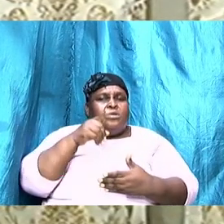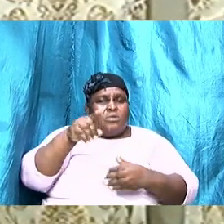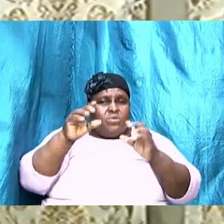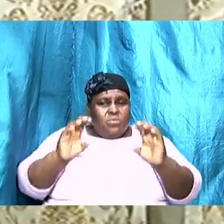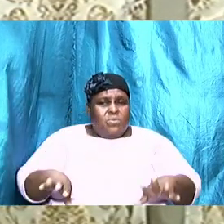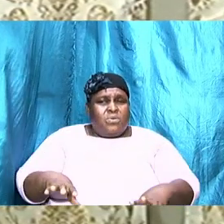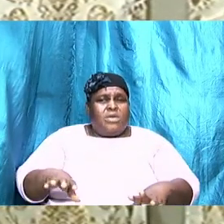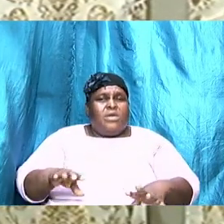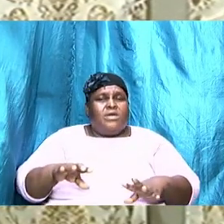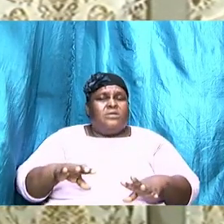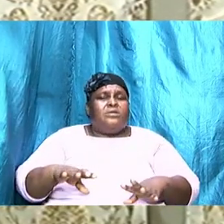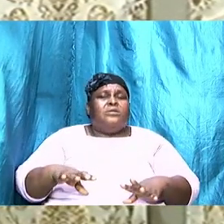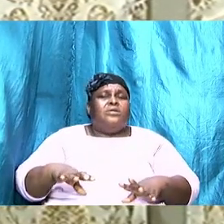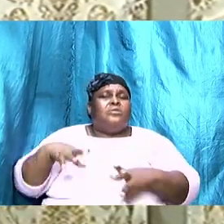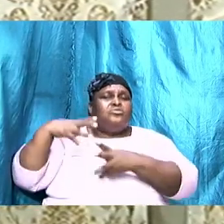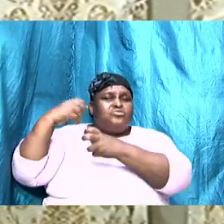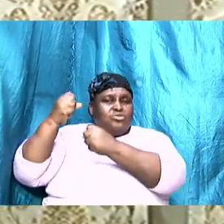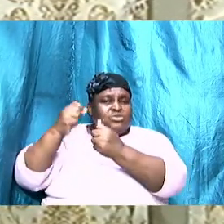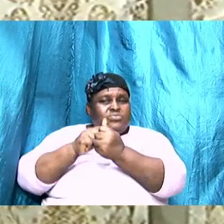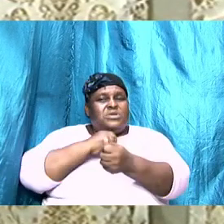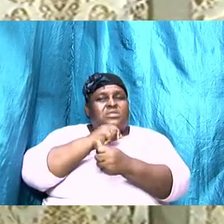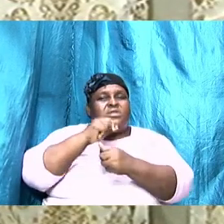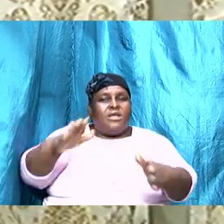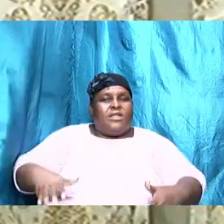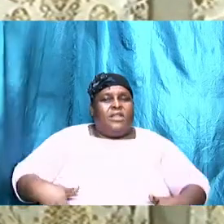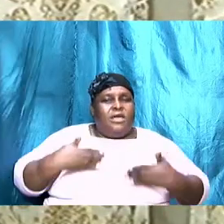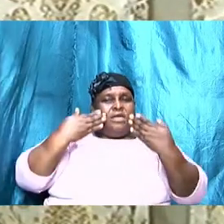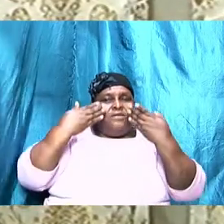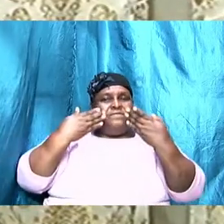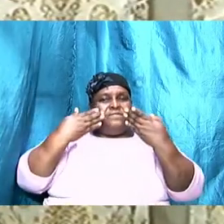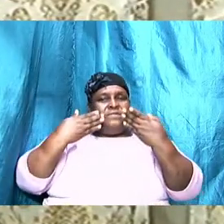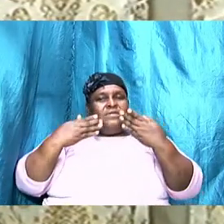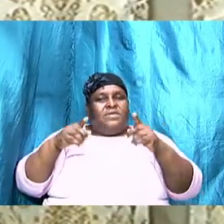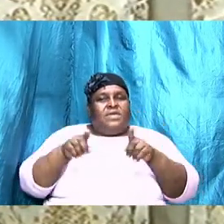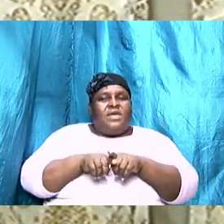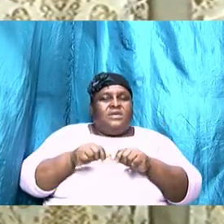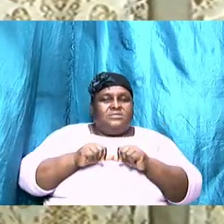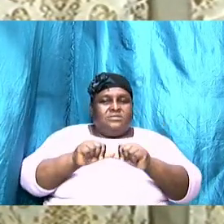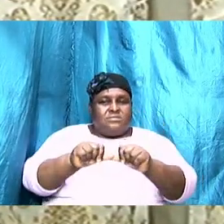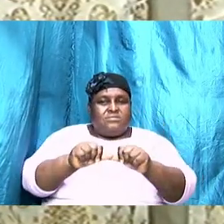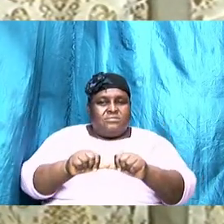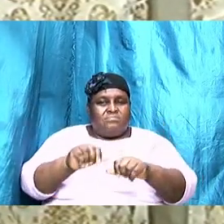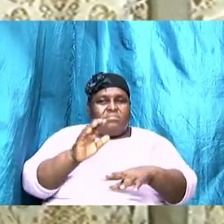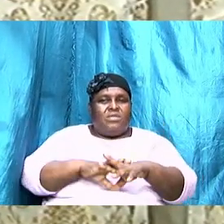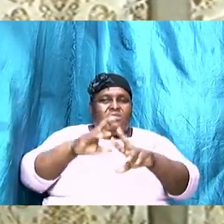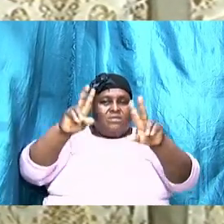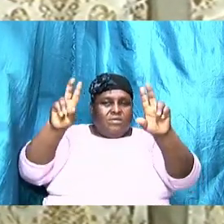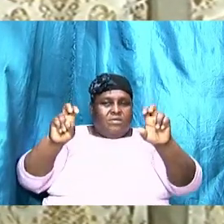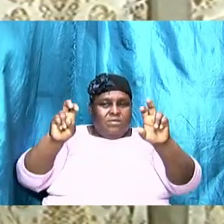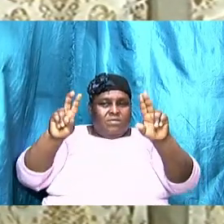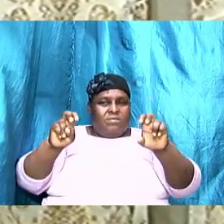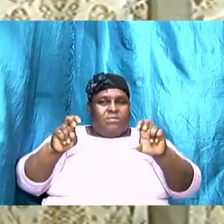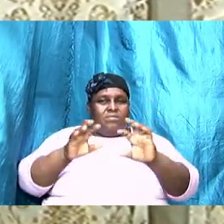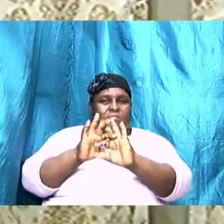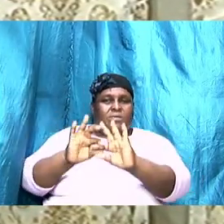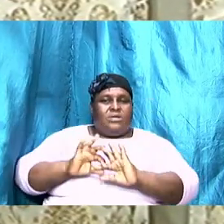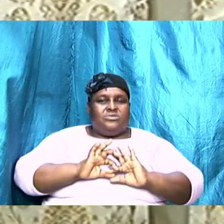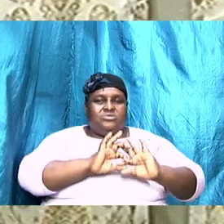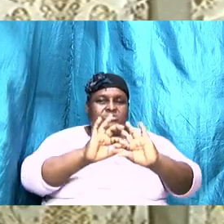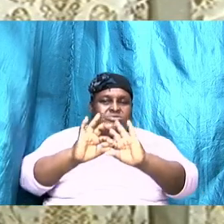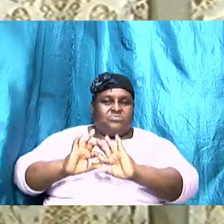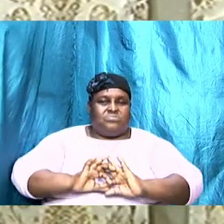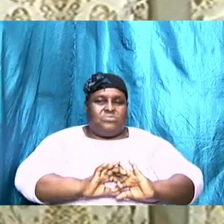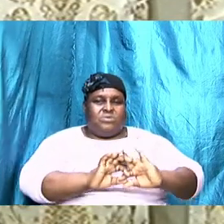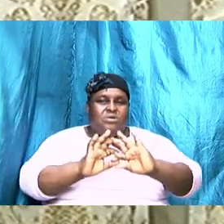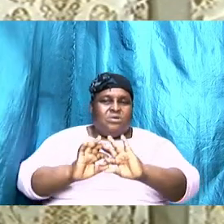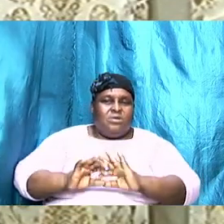and get this part healed and going as we continue on the subject of relationships a